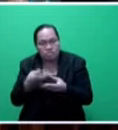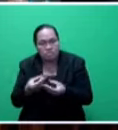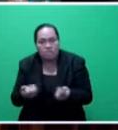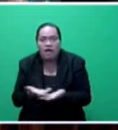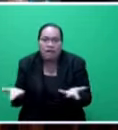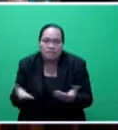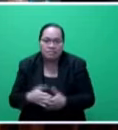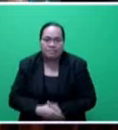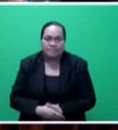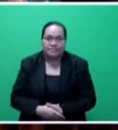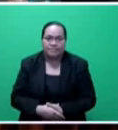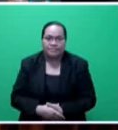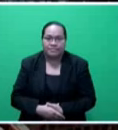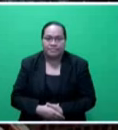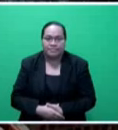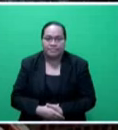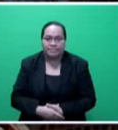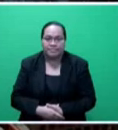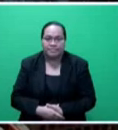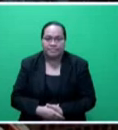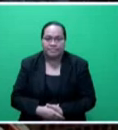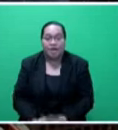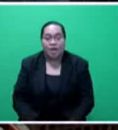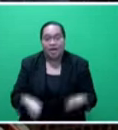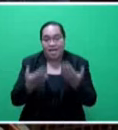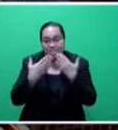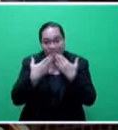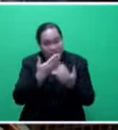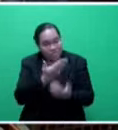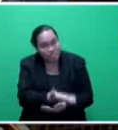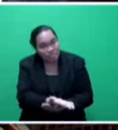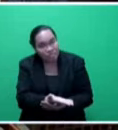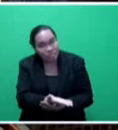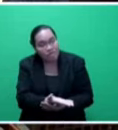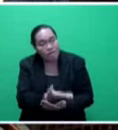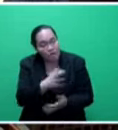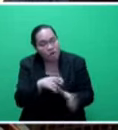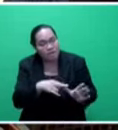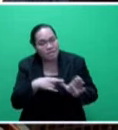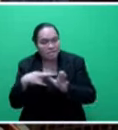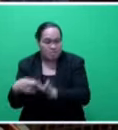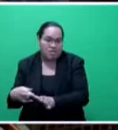thank the Honorable Prasad for his response.